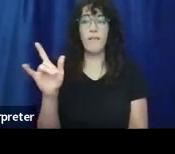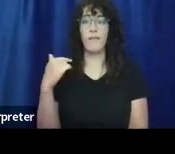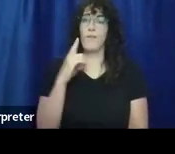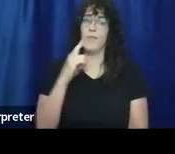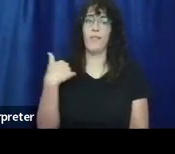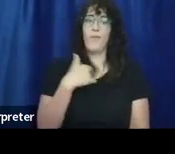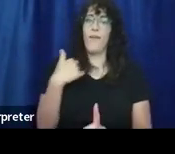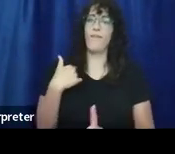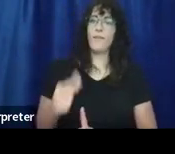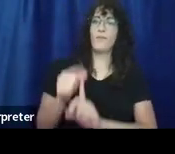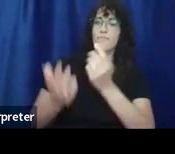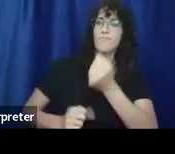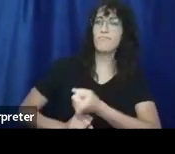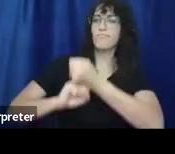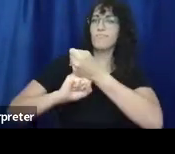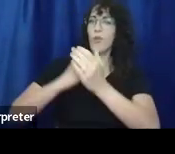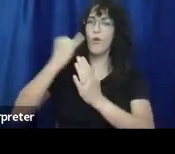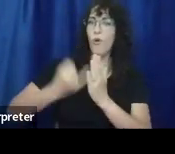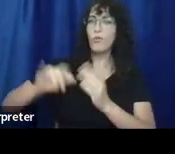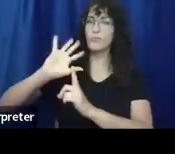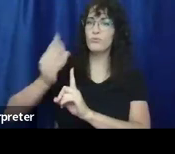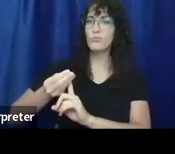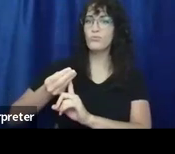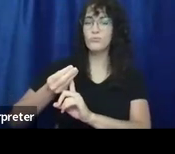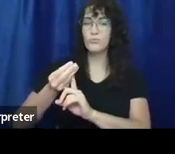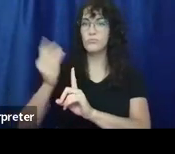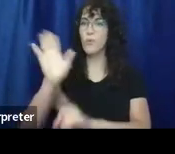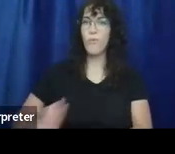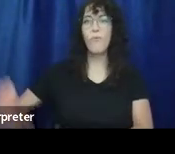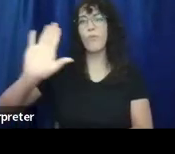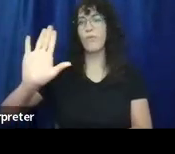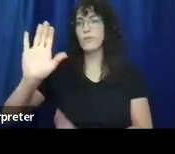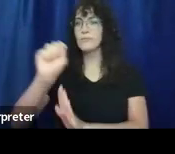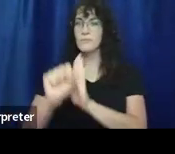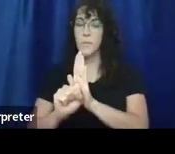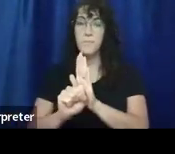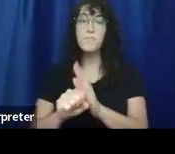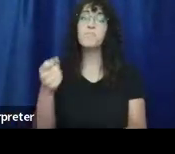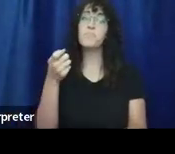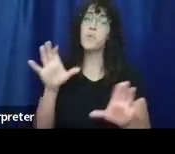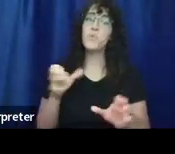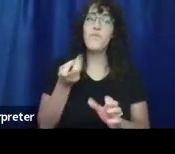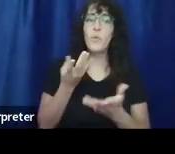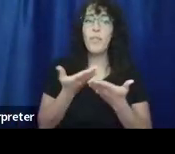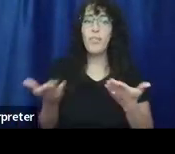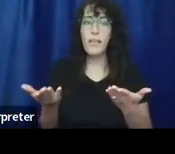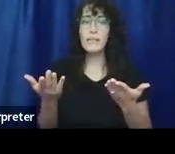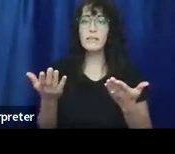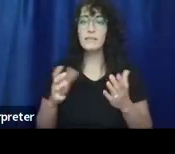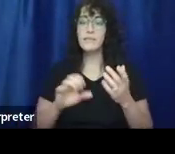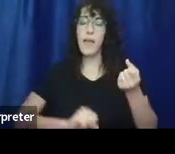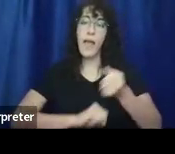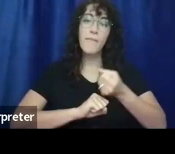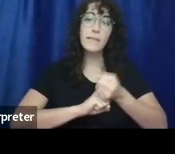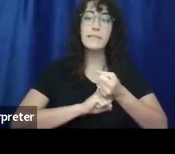and lift up the importance of arts and culture statewide. We do a couple of different things. We do advocacy and policy